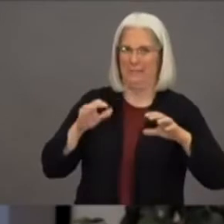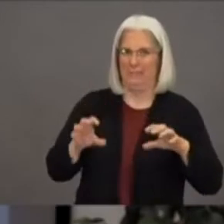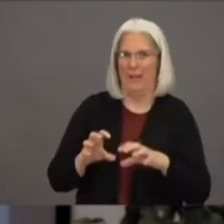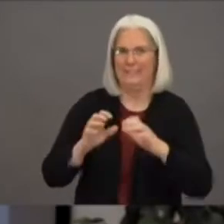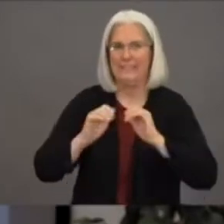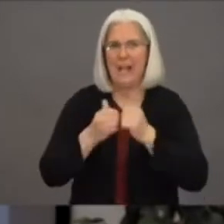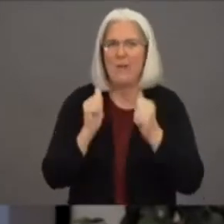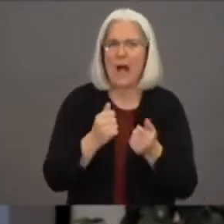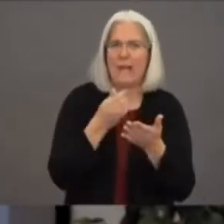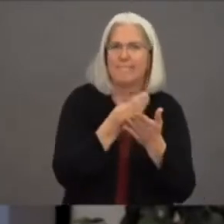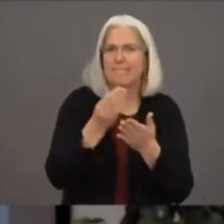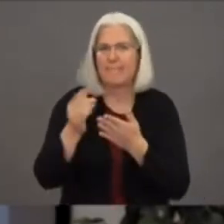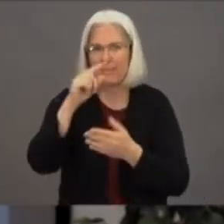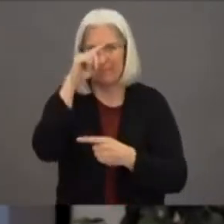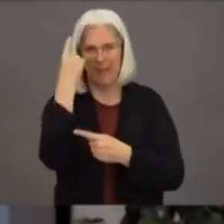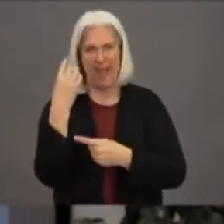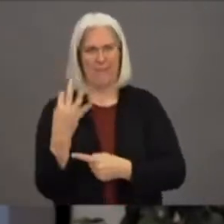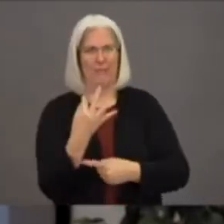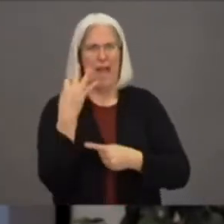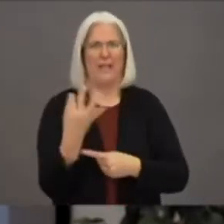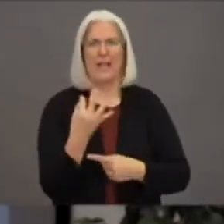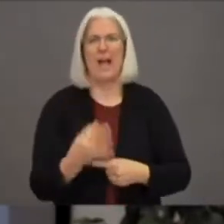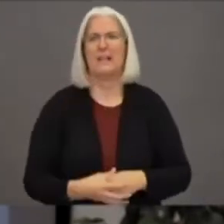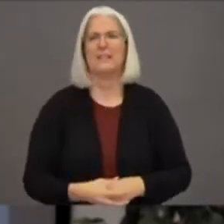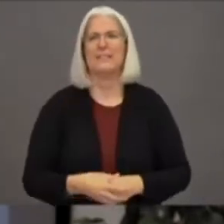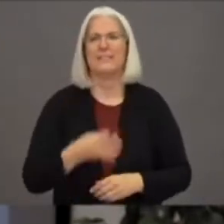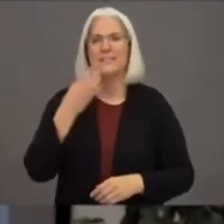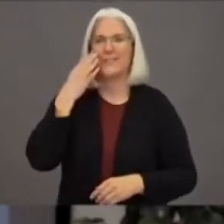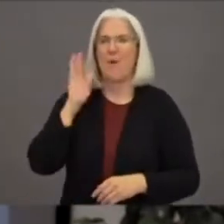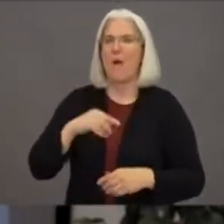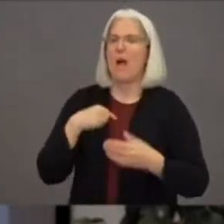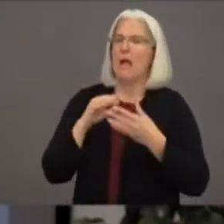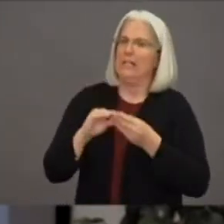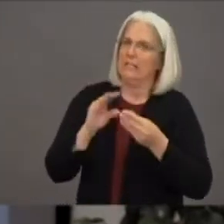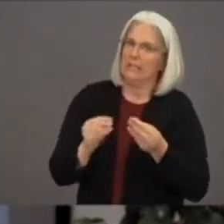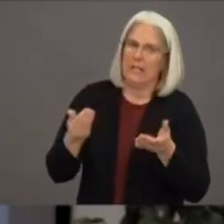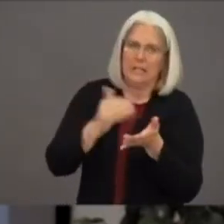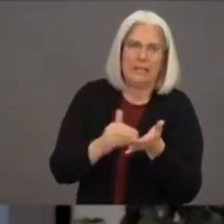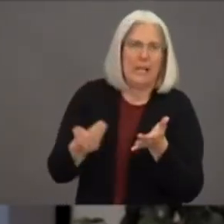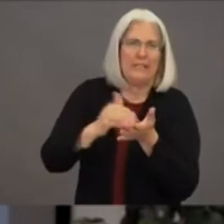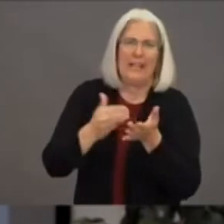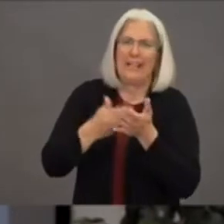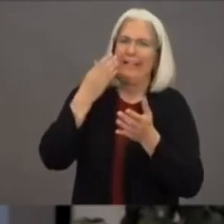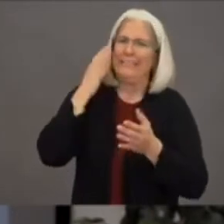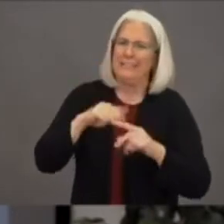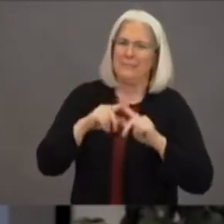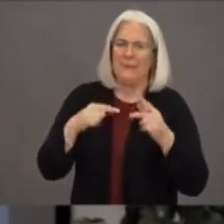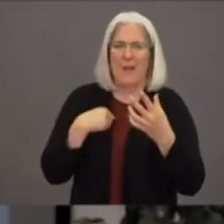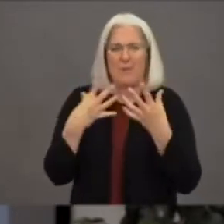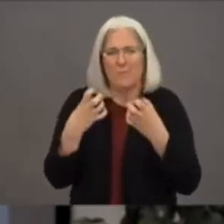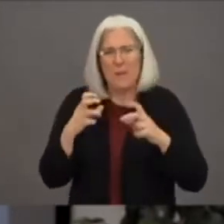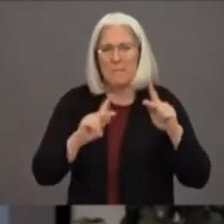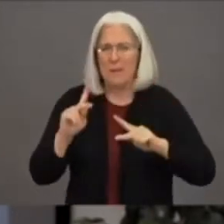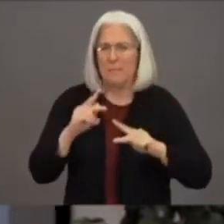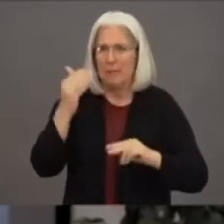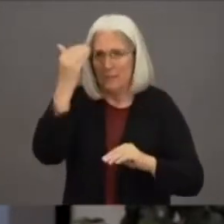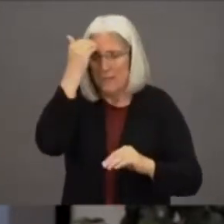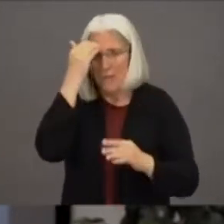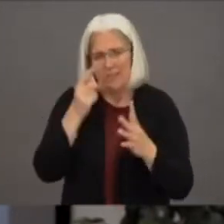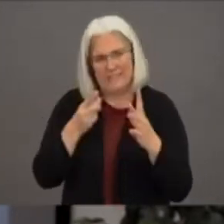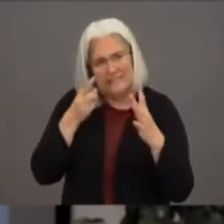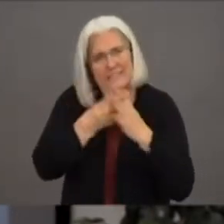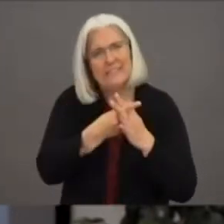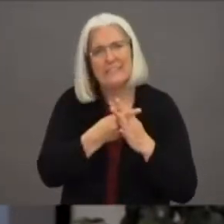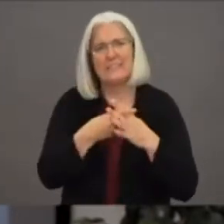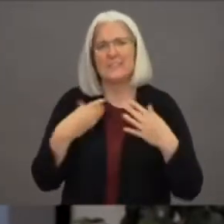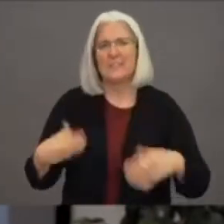hospitalizations are rising dramatically here in Santa Clara County. We are seeing over 400 new COVID-19 cases